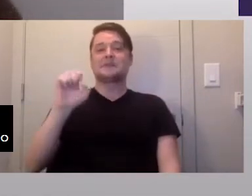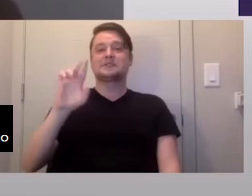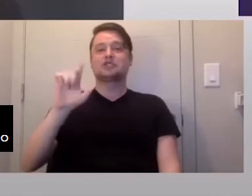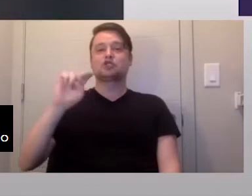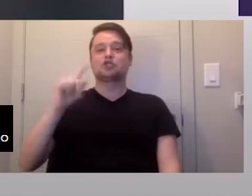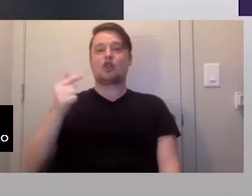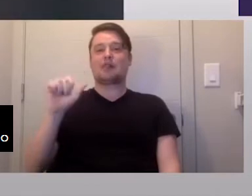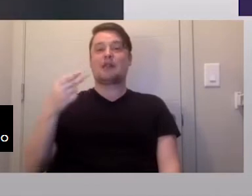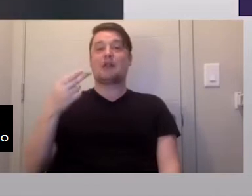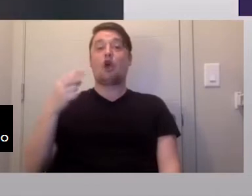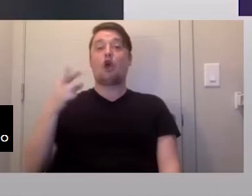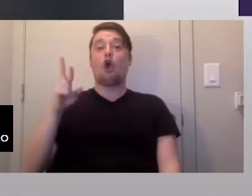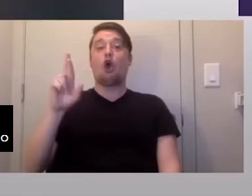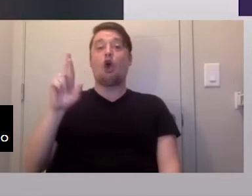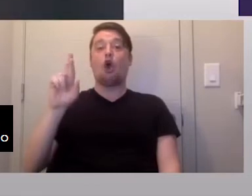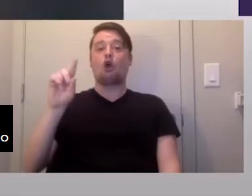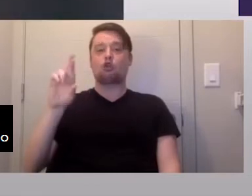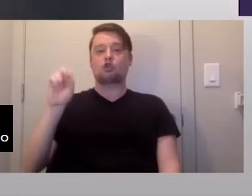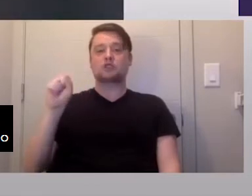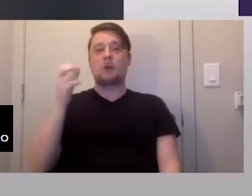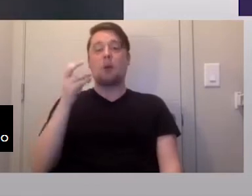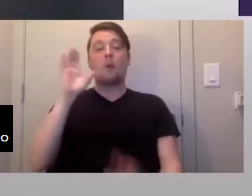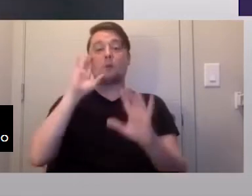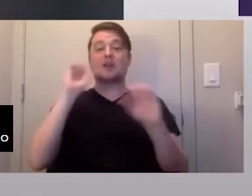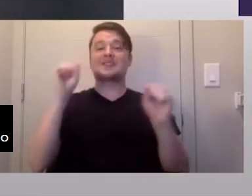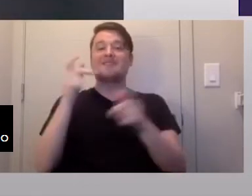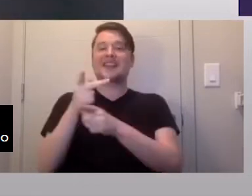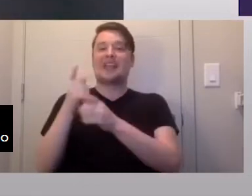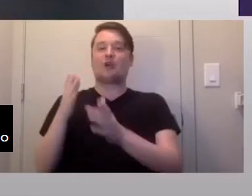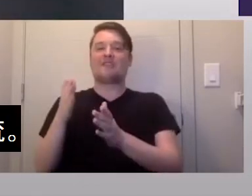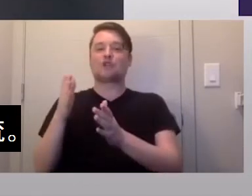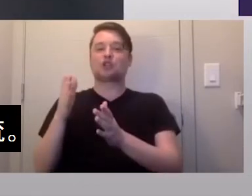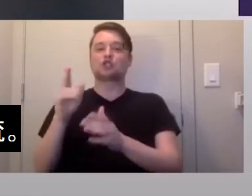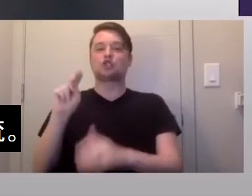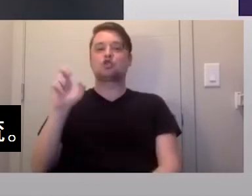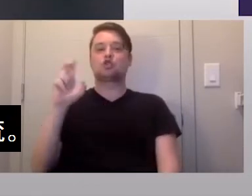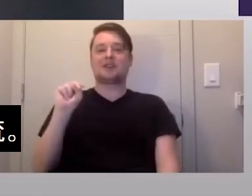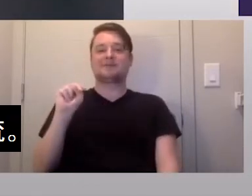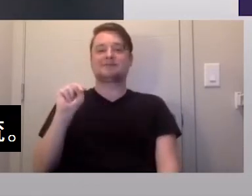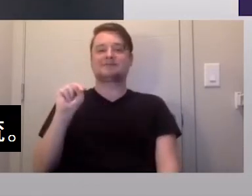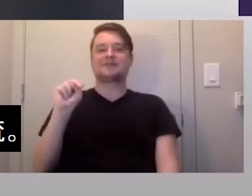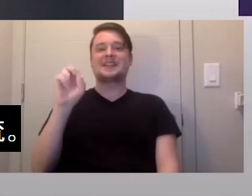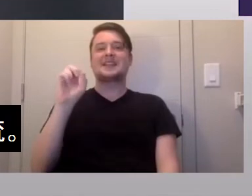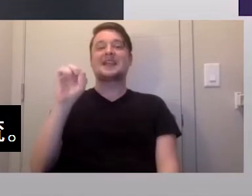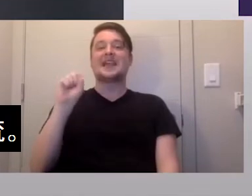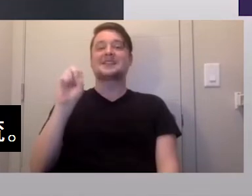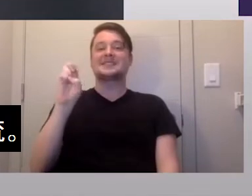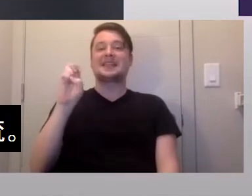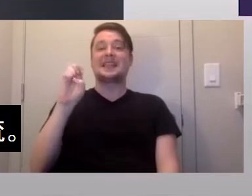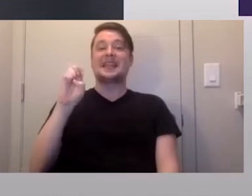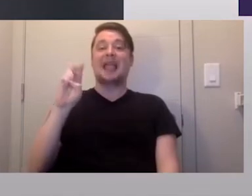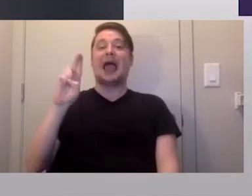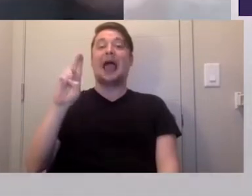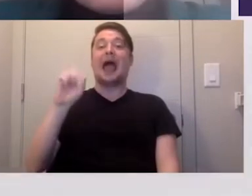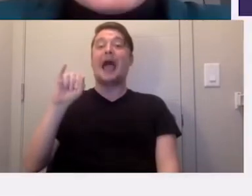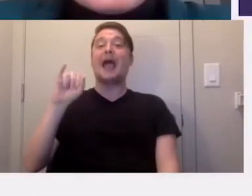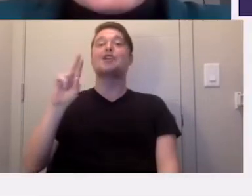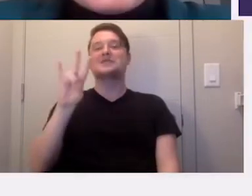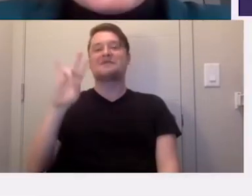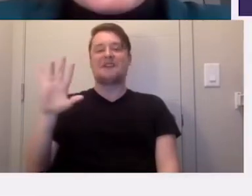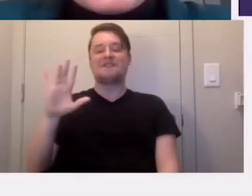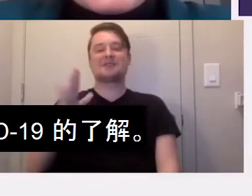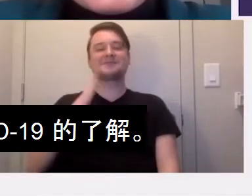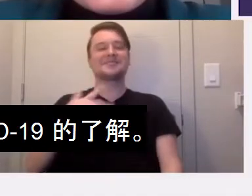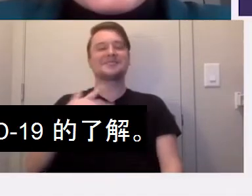am President of our Caregivers Union, SEIU-775. Excited to get to talk to folks today. Thanks. As